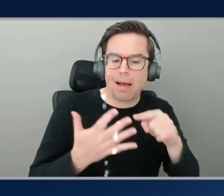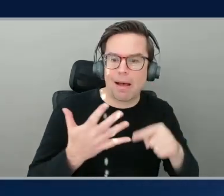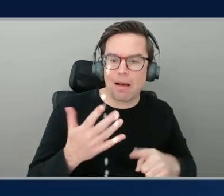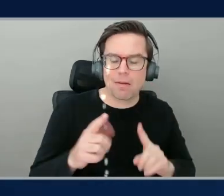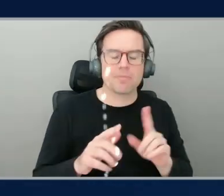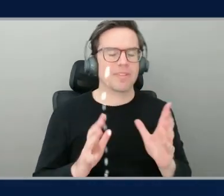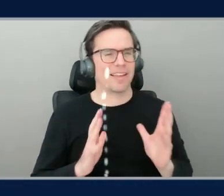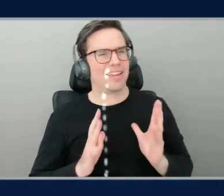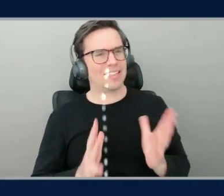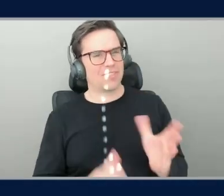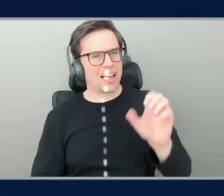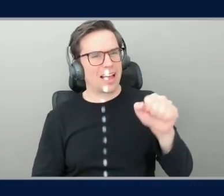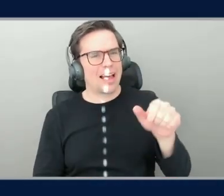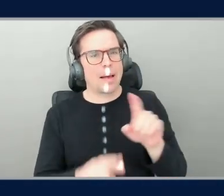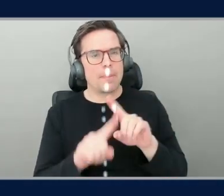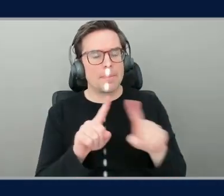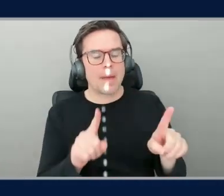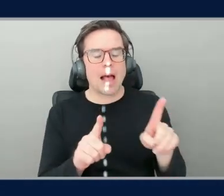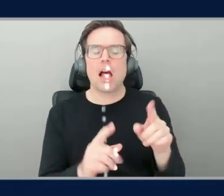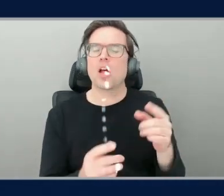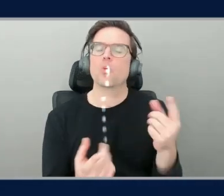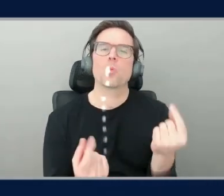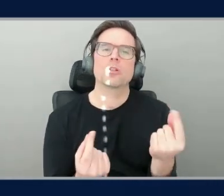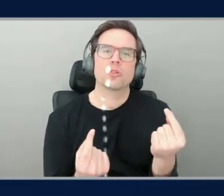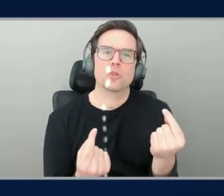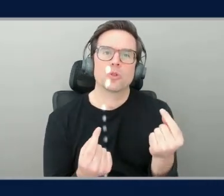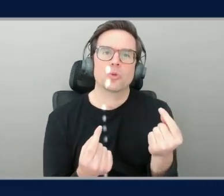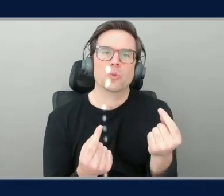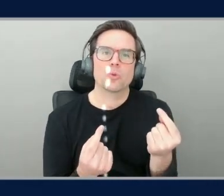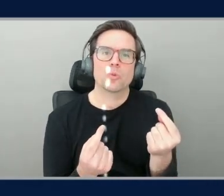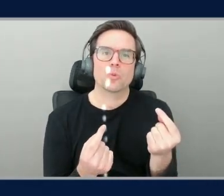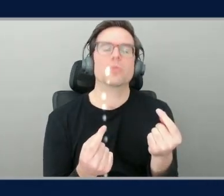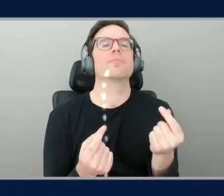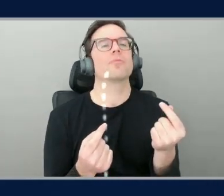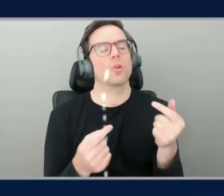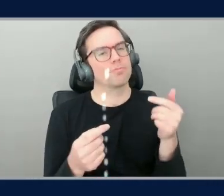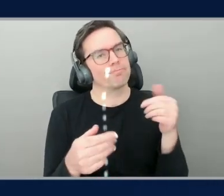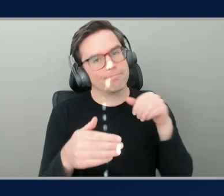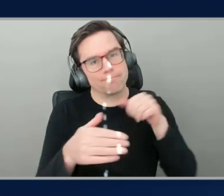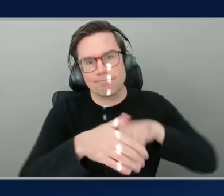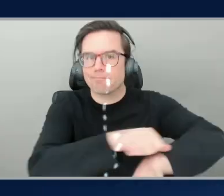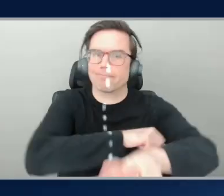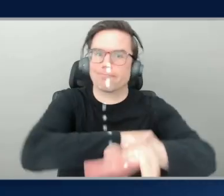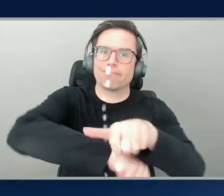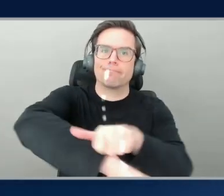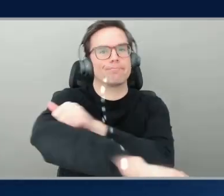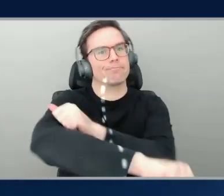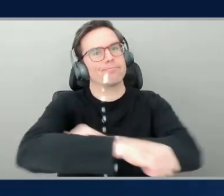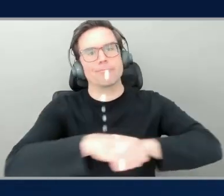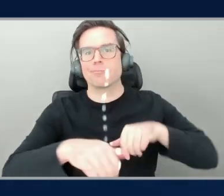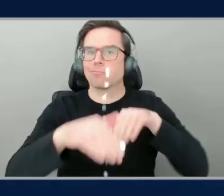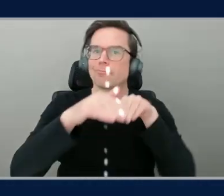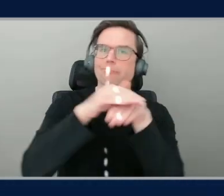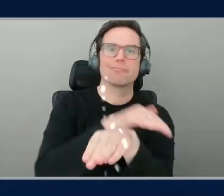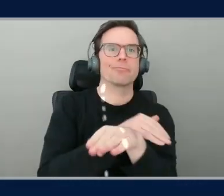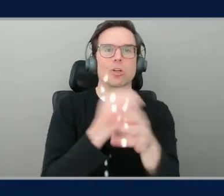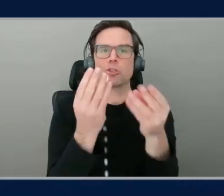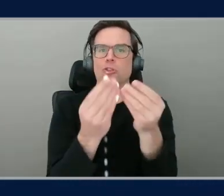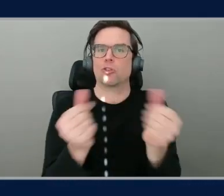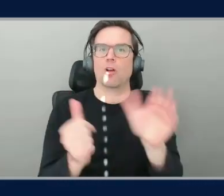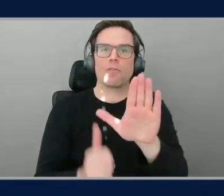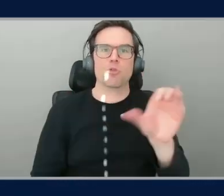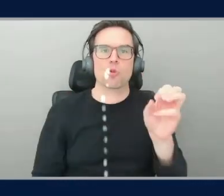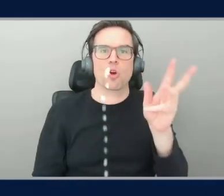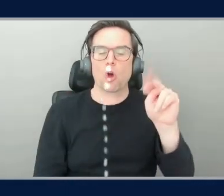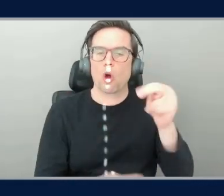do is you need to actually log in, go hands-on, solve your own problems with these tools. There's no substitute for actually